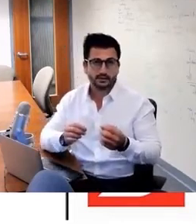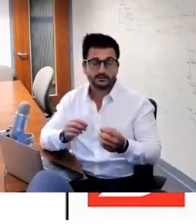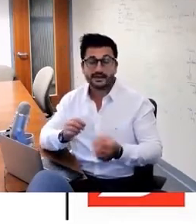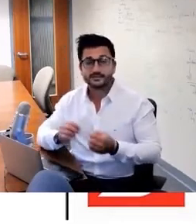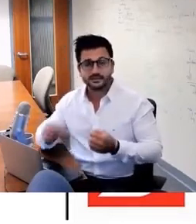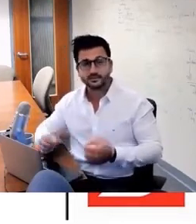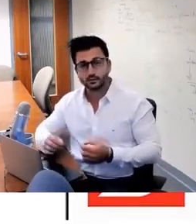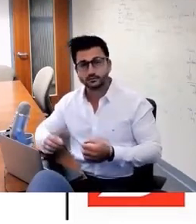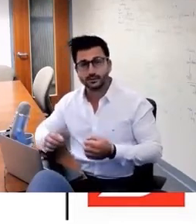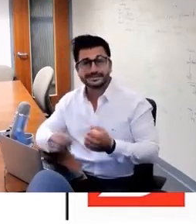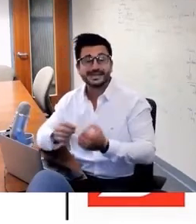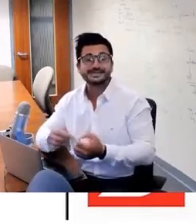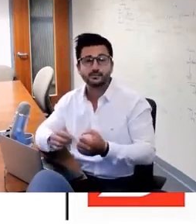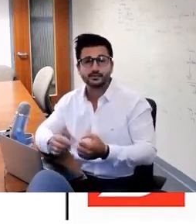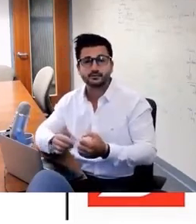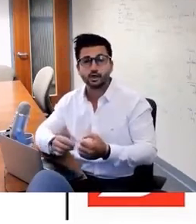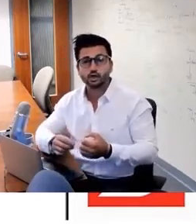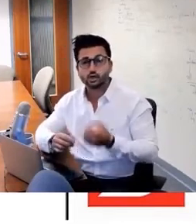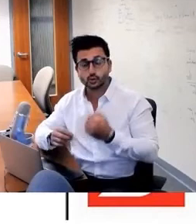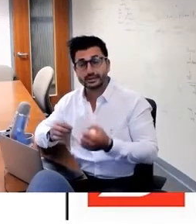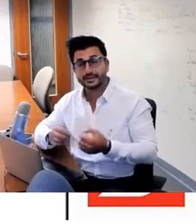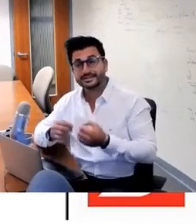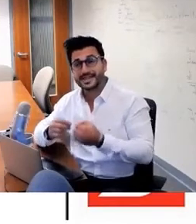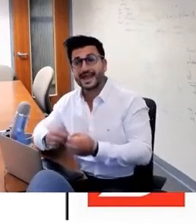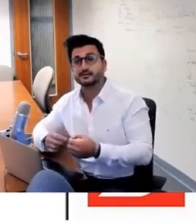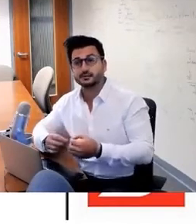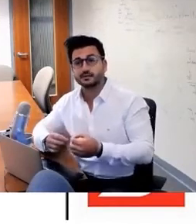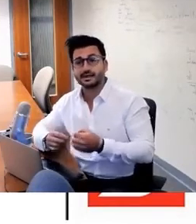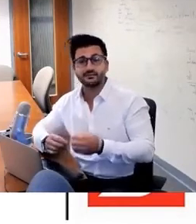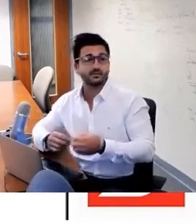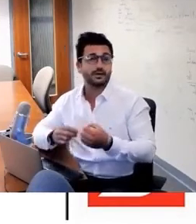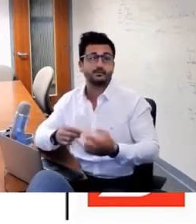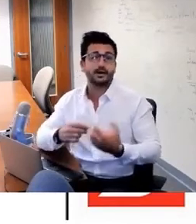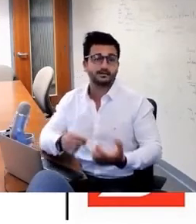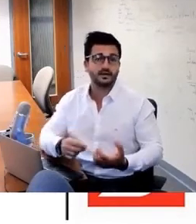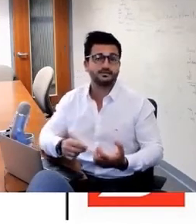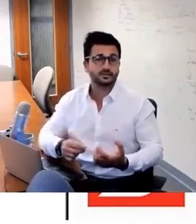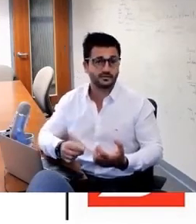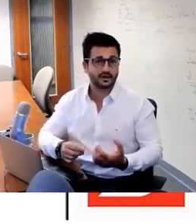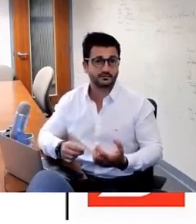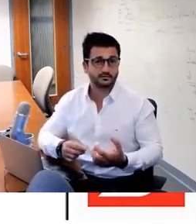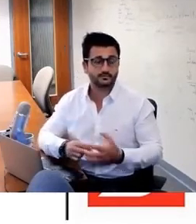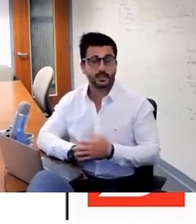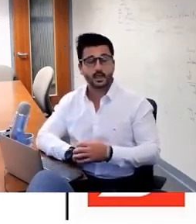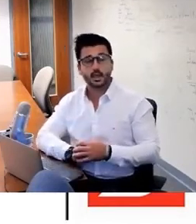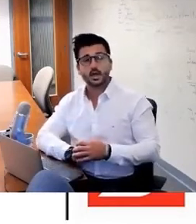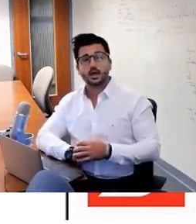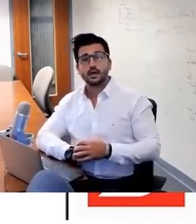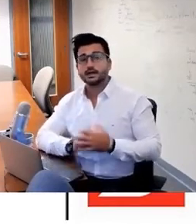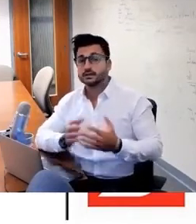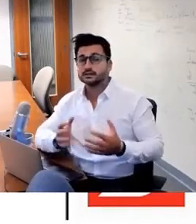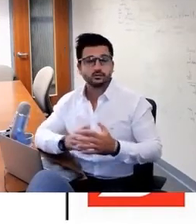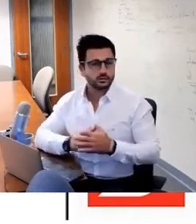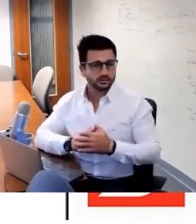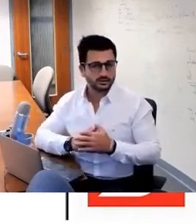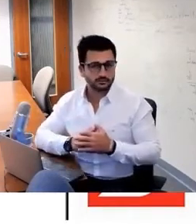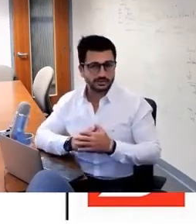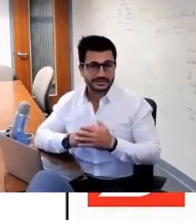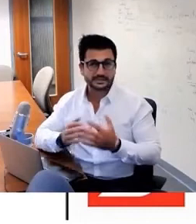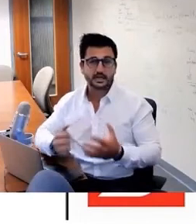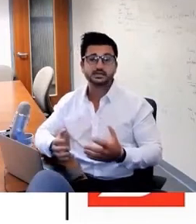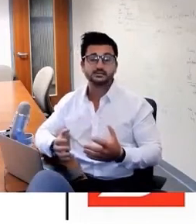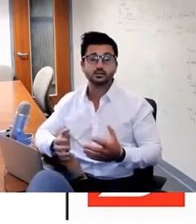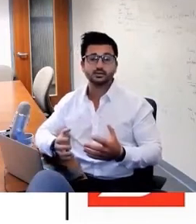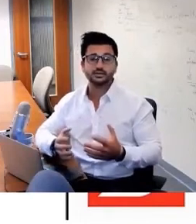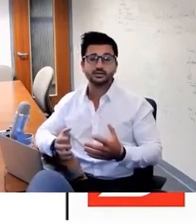investment disputes by assessing whether suitability standards have been made by an investment advisor. Again, this will